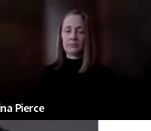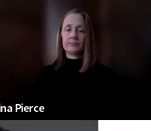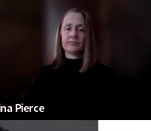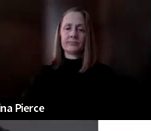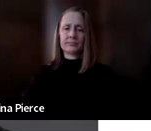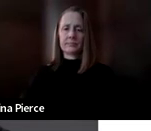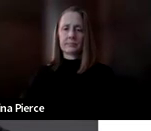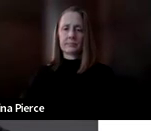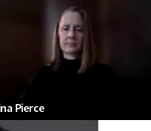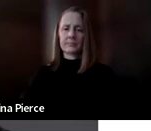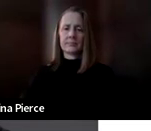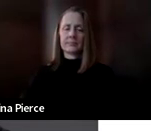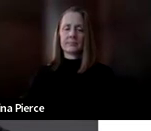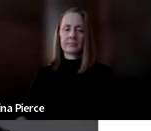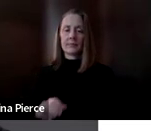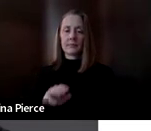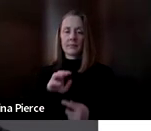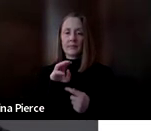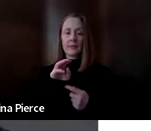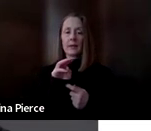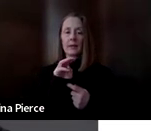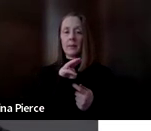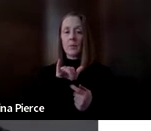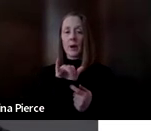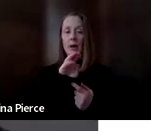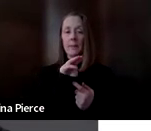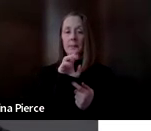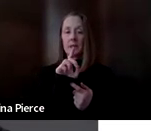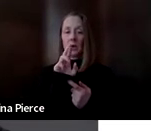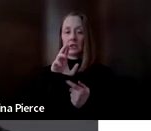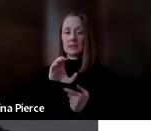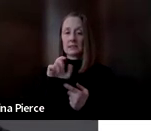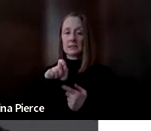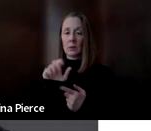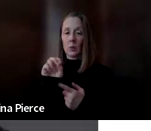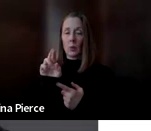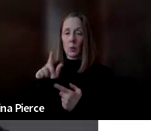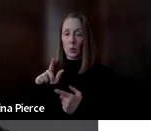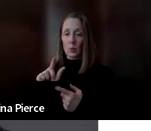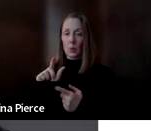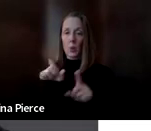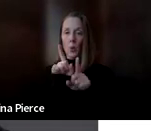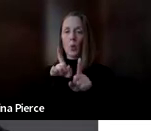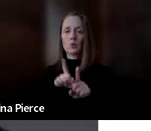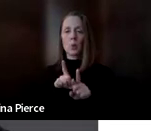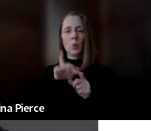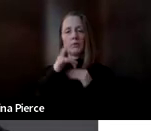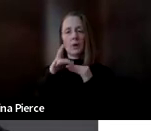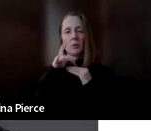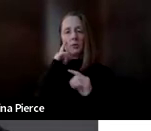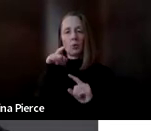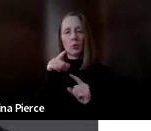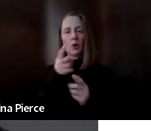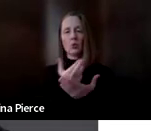mymdrc.org. And we will also have that available for you at the end in our